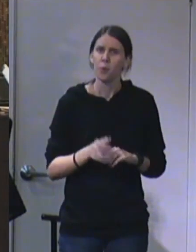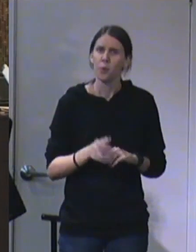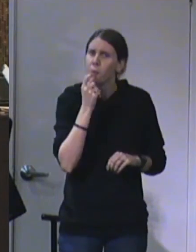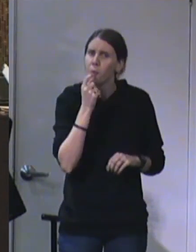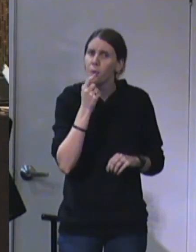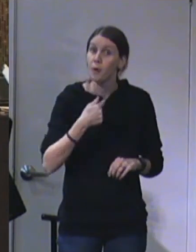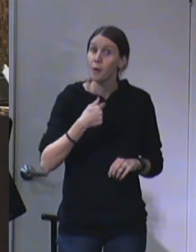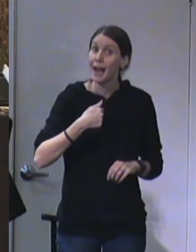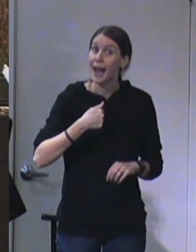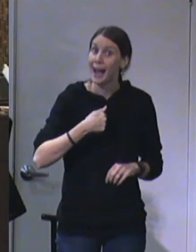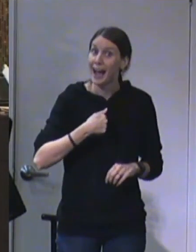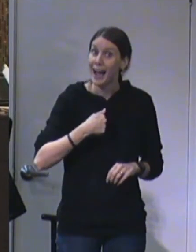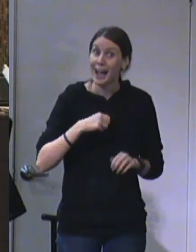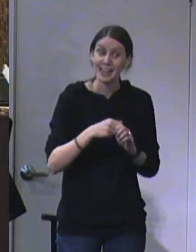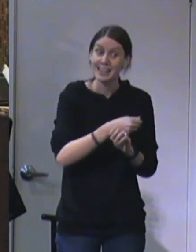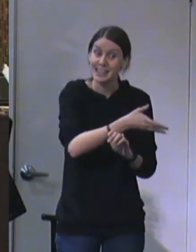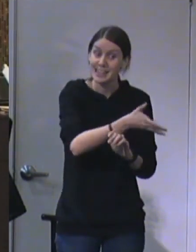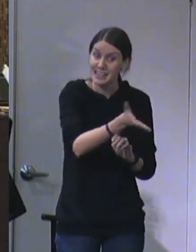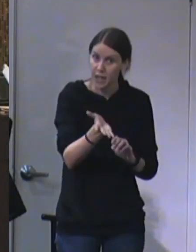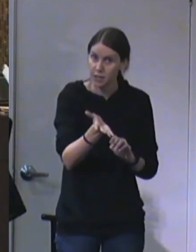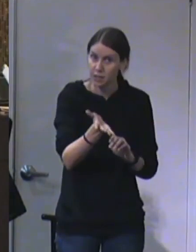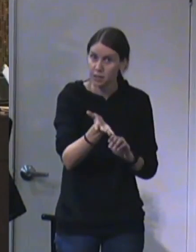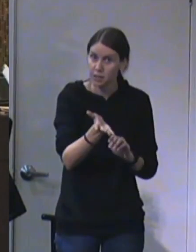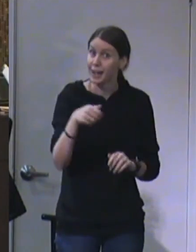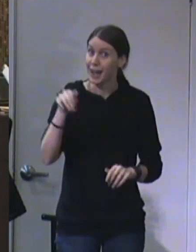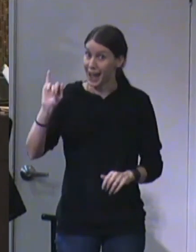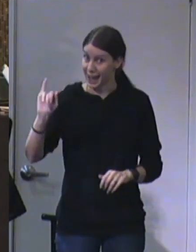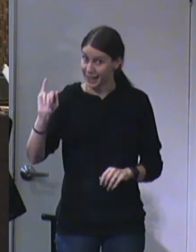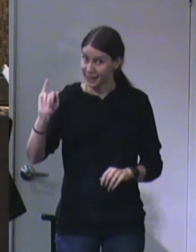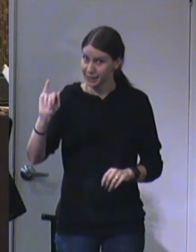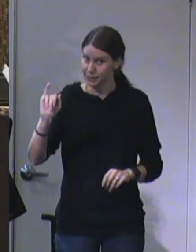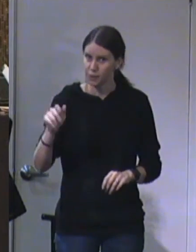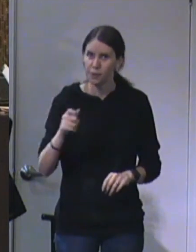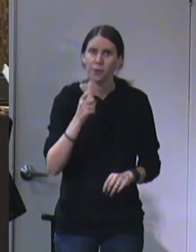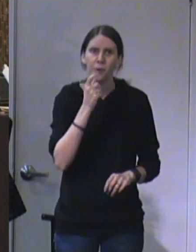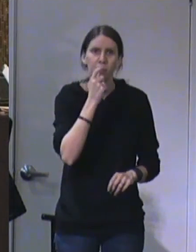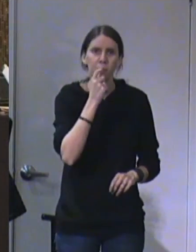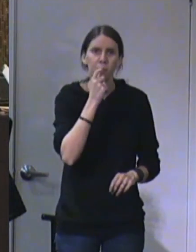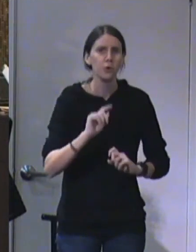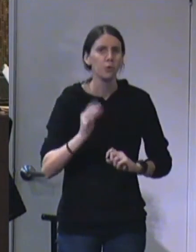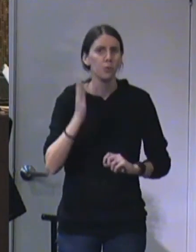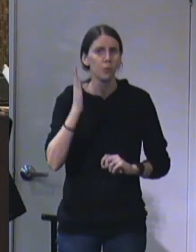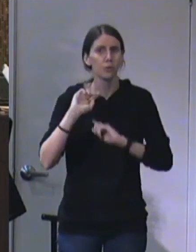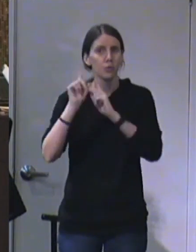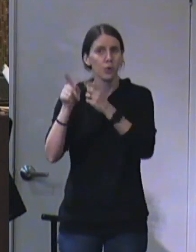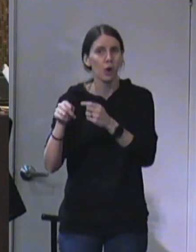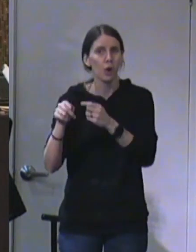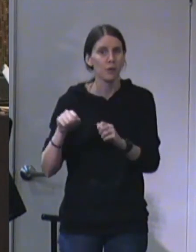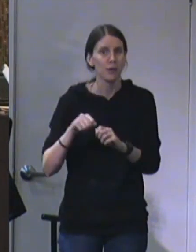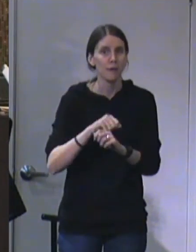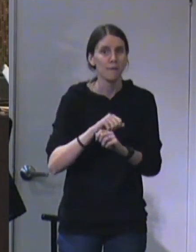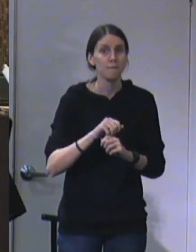Whom shall I send singular and who will go for us?